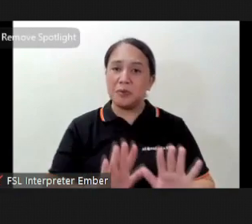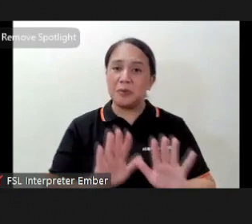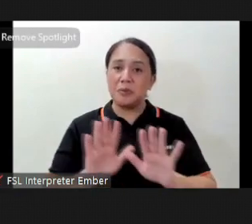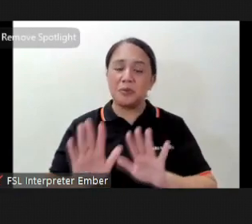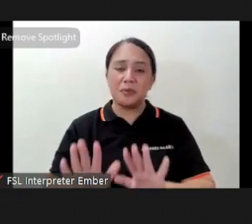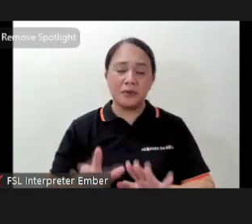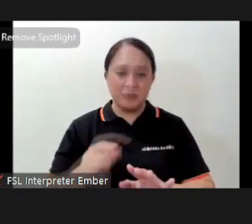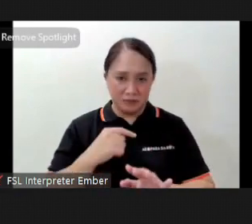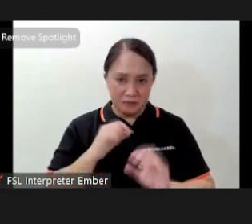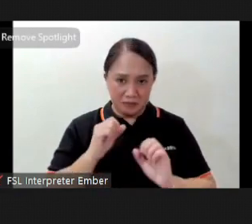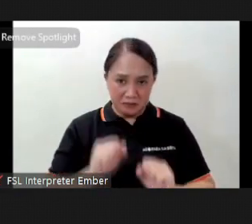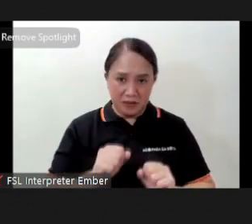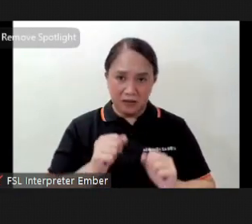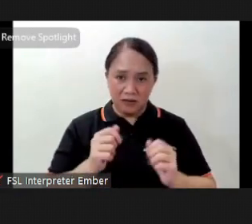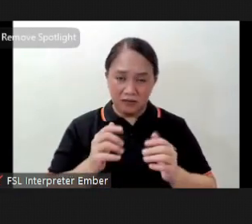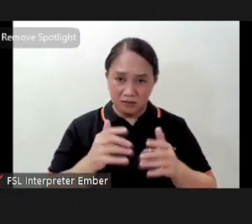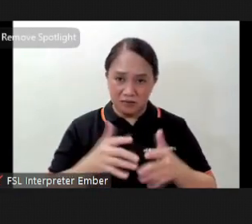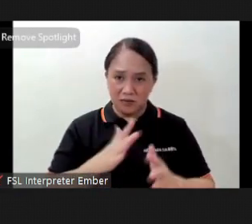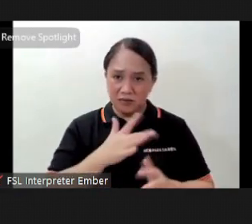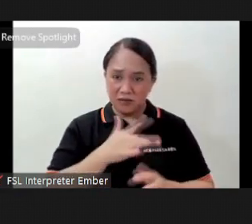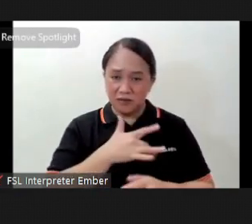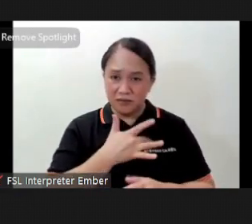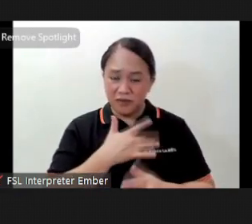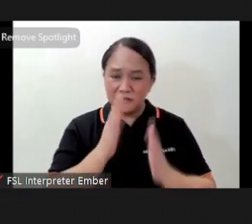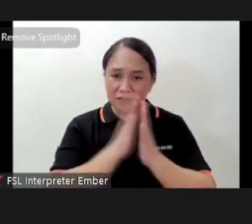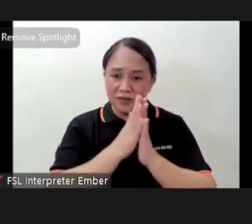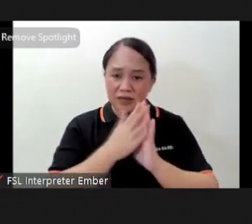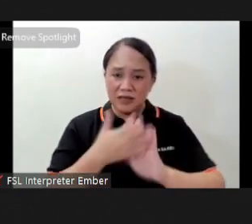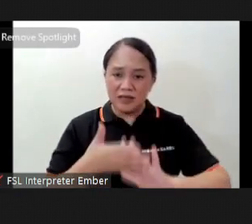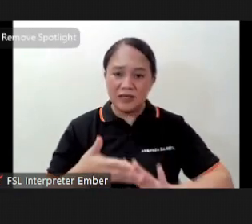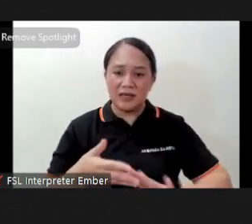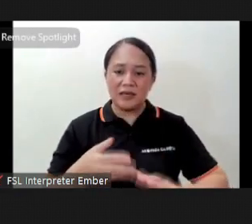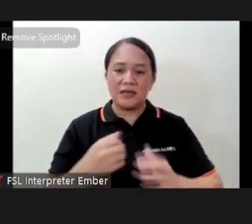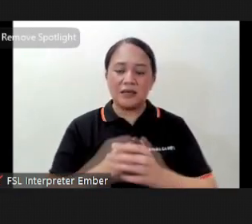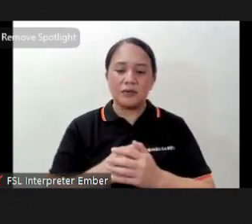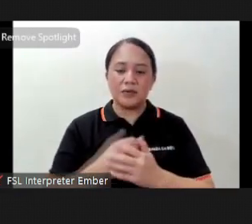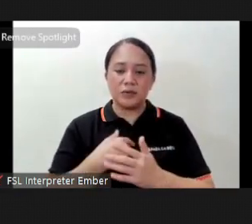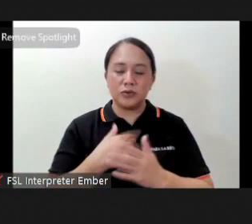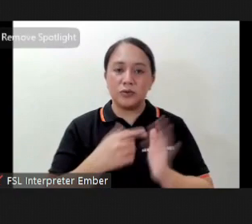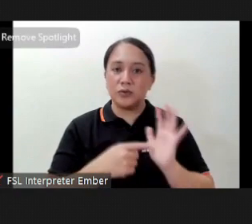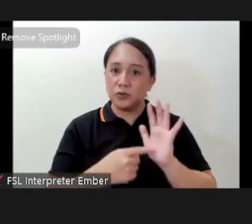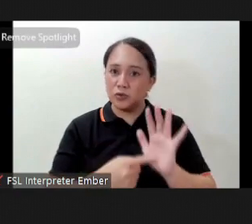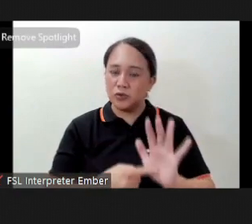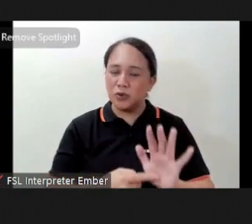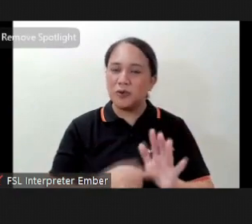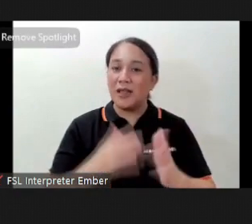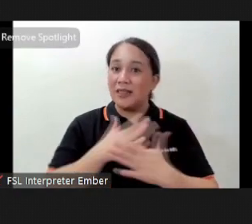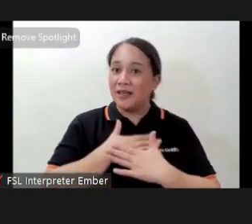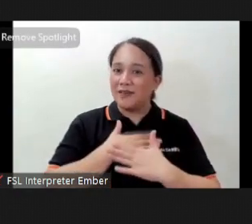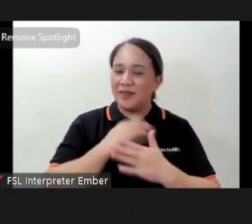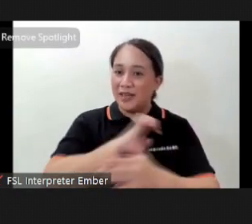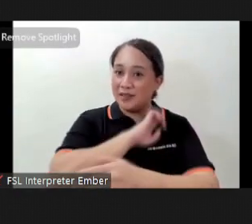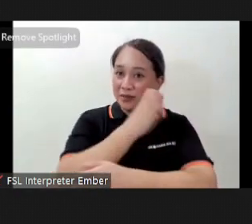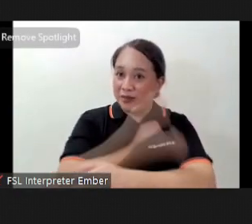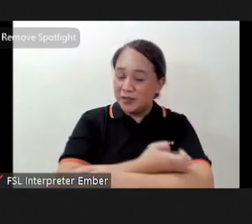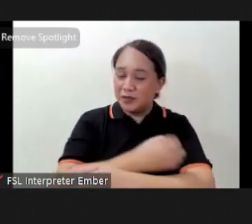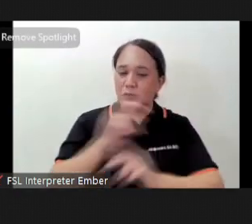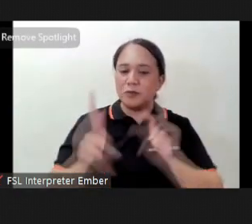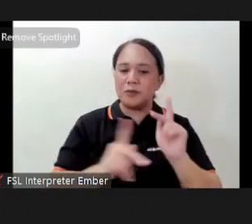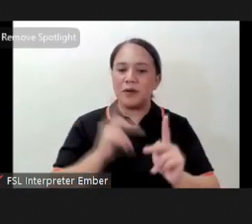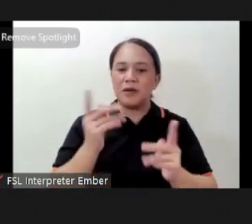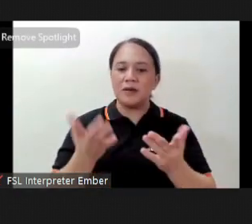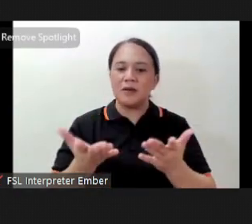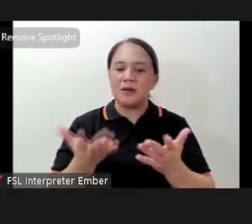peaceful and then you send the same loving energies to other people may they be